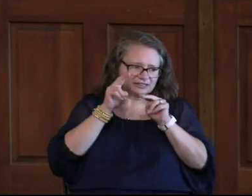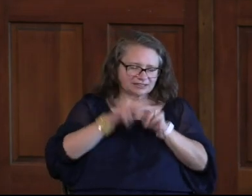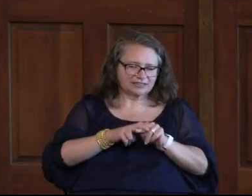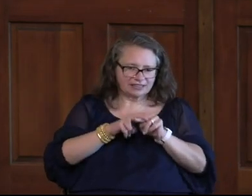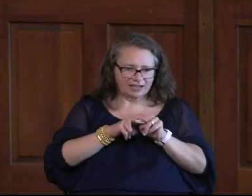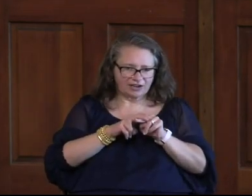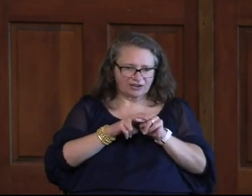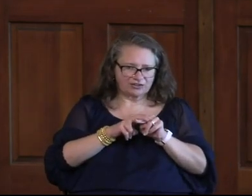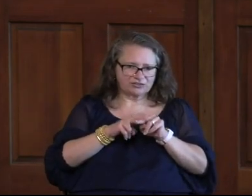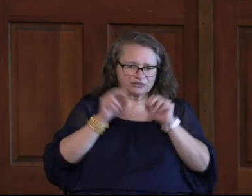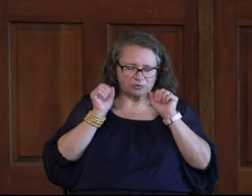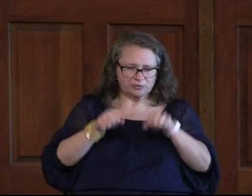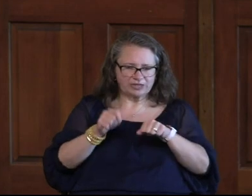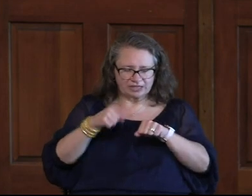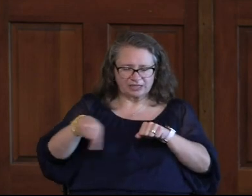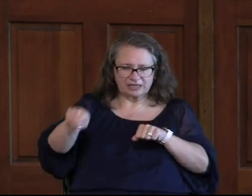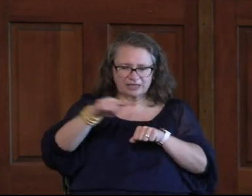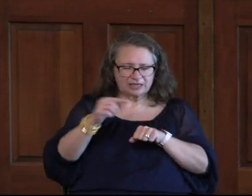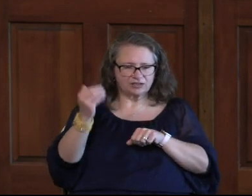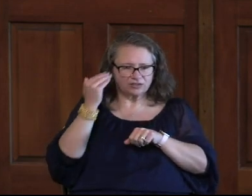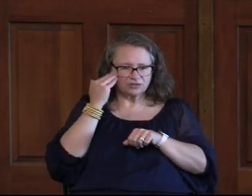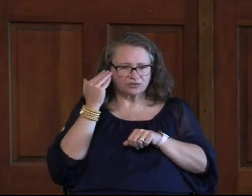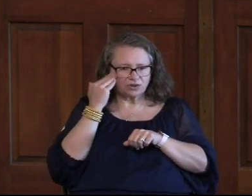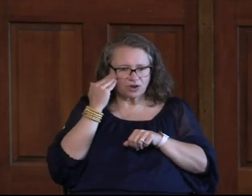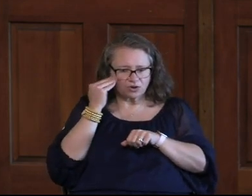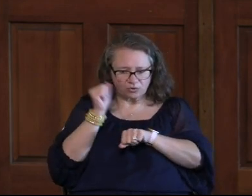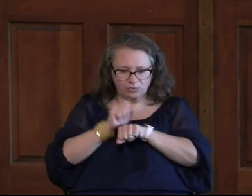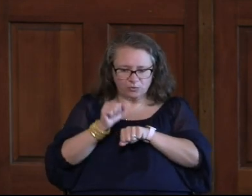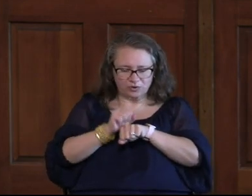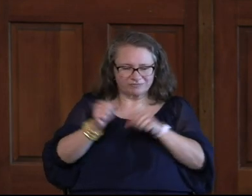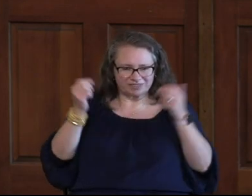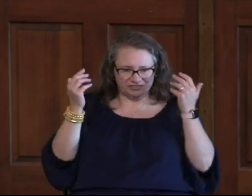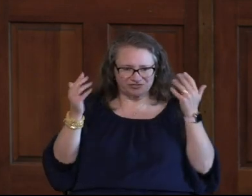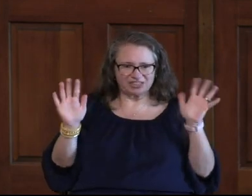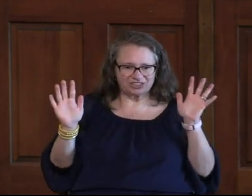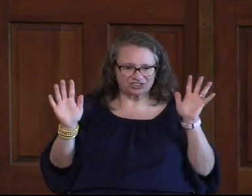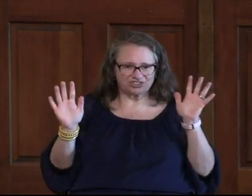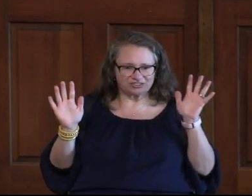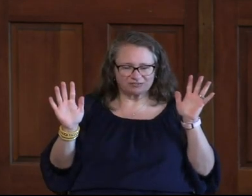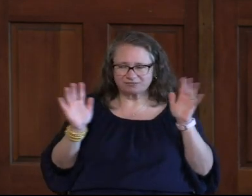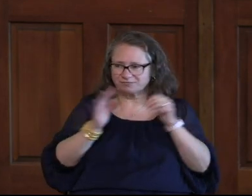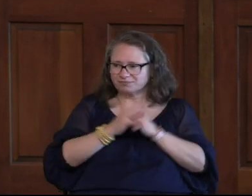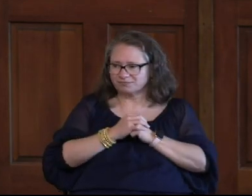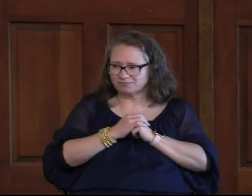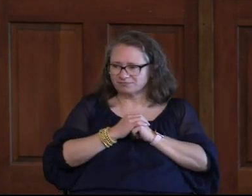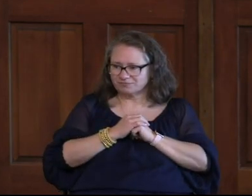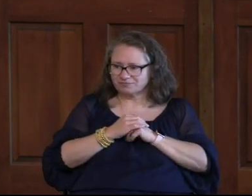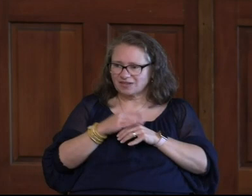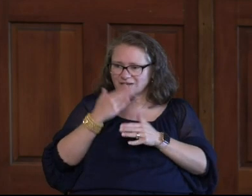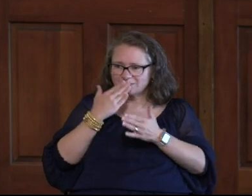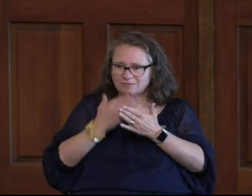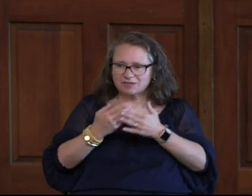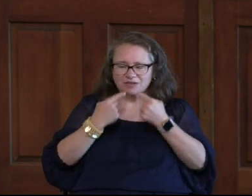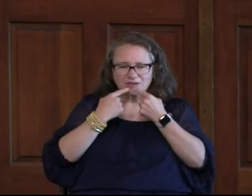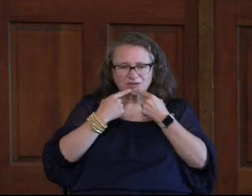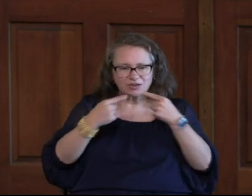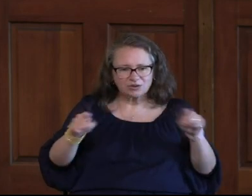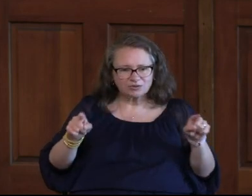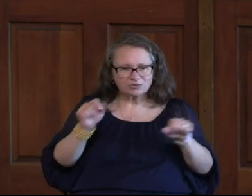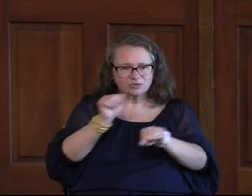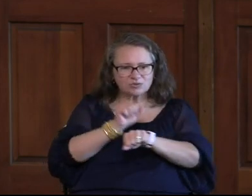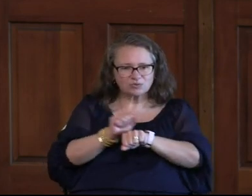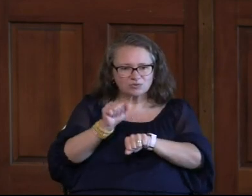Down So That We Would Know The Work Is Done Man That's Good News The